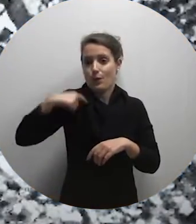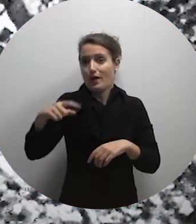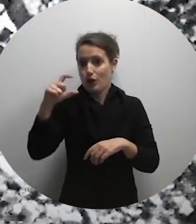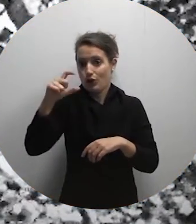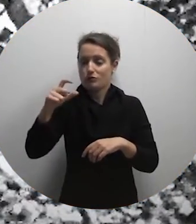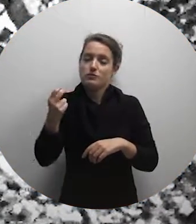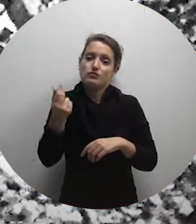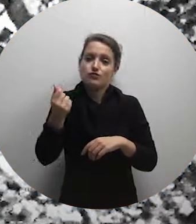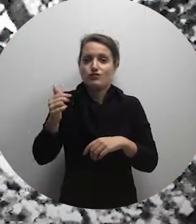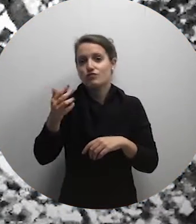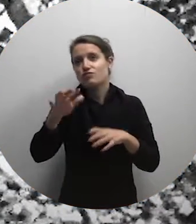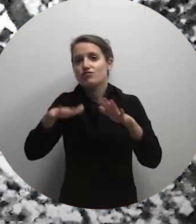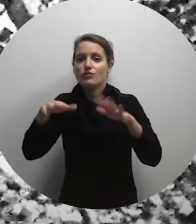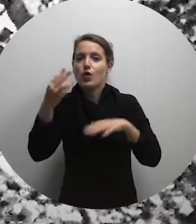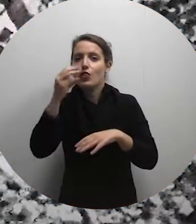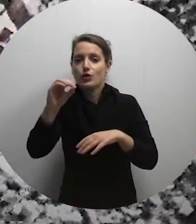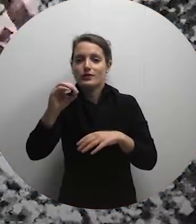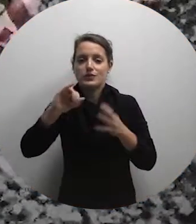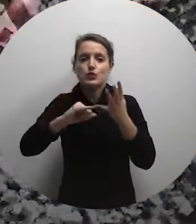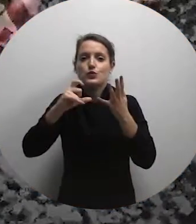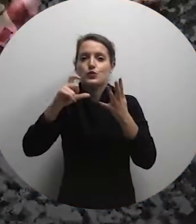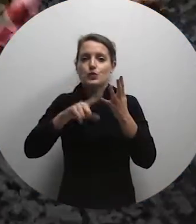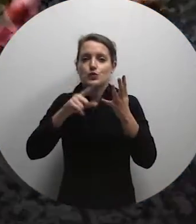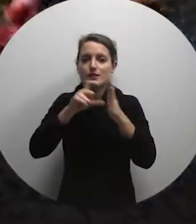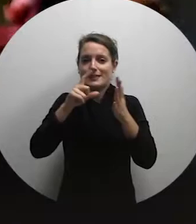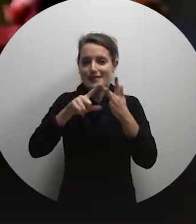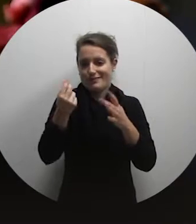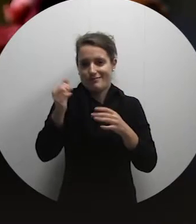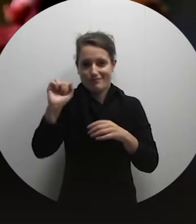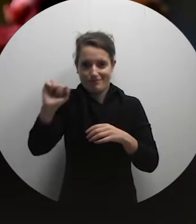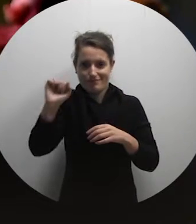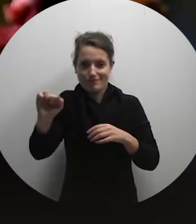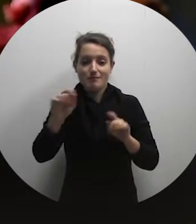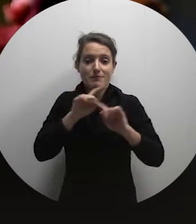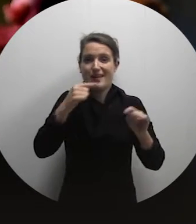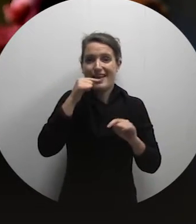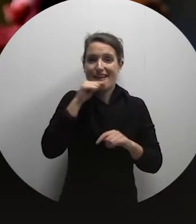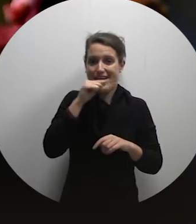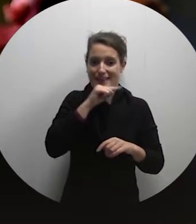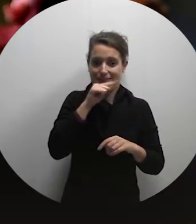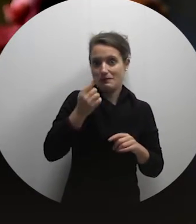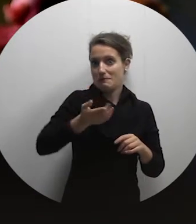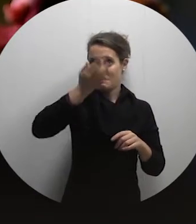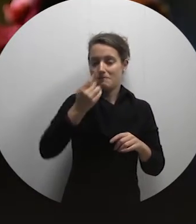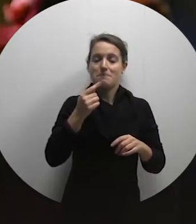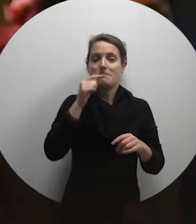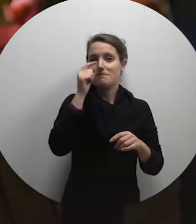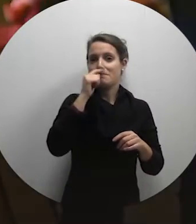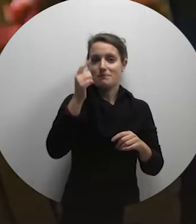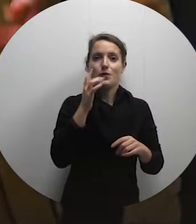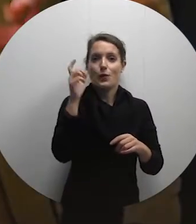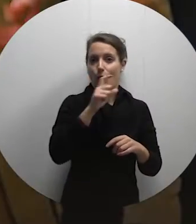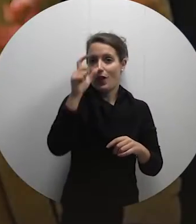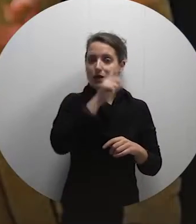was sold at 30 scudi per antar, while the red cotton, which was of a finer quality and was